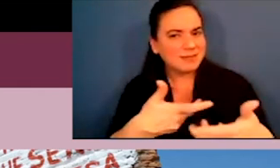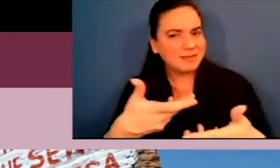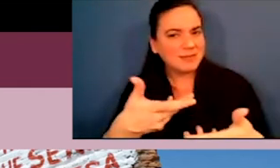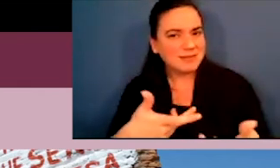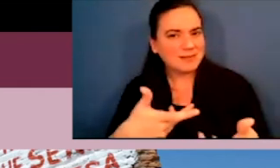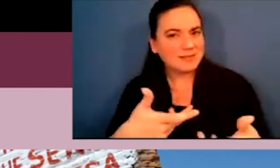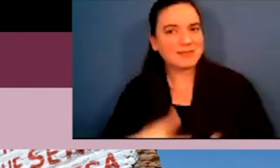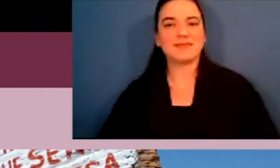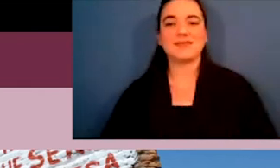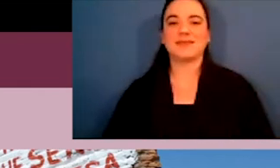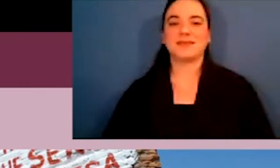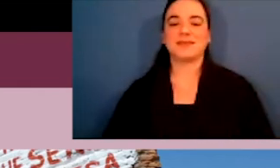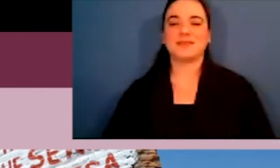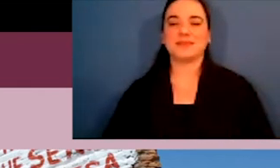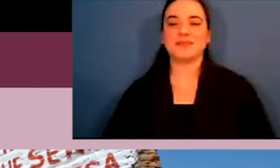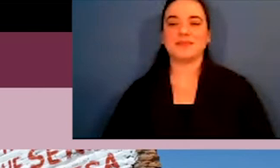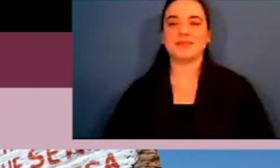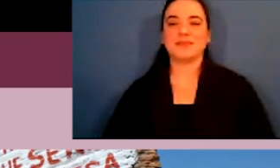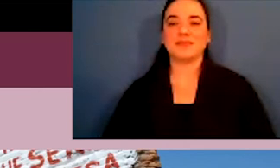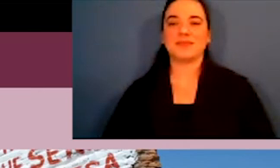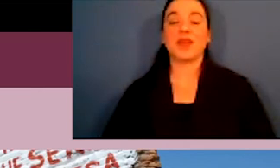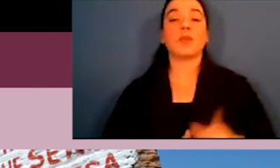Okay. I think you got it ish. Okay.